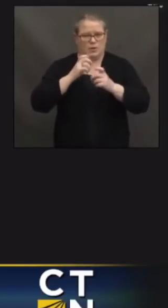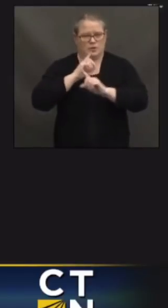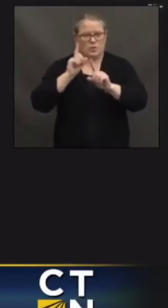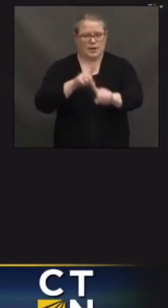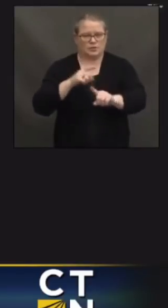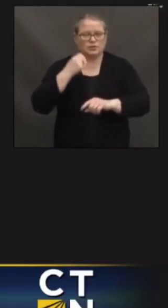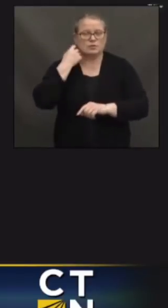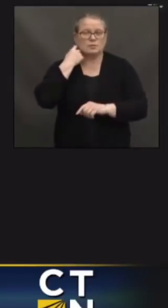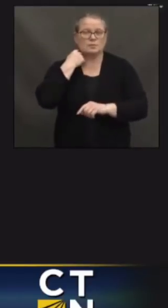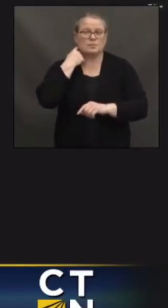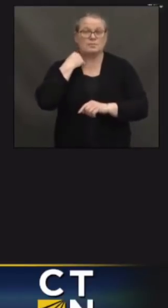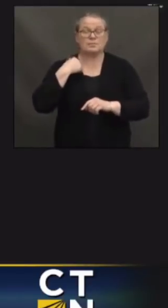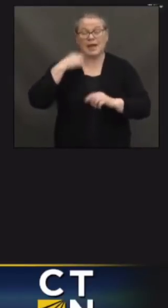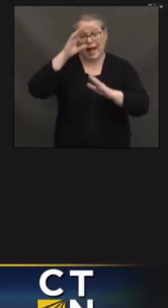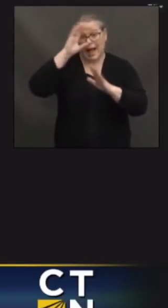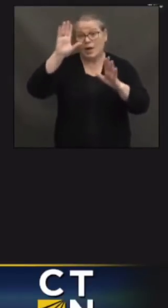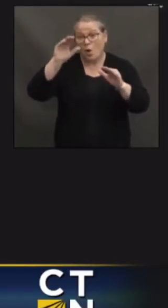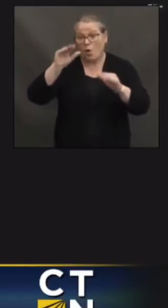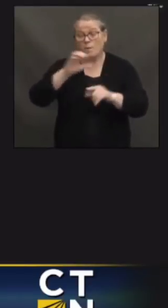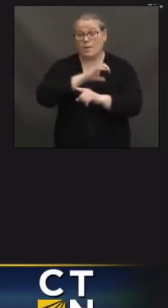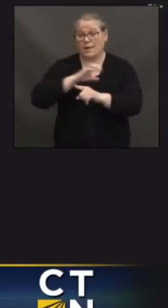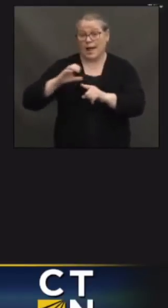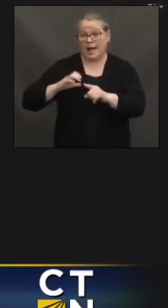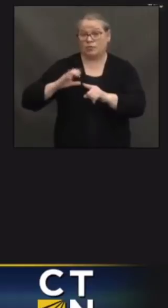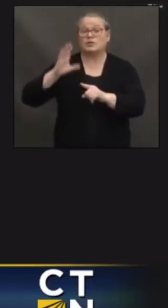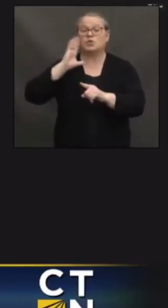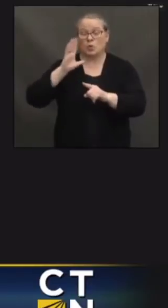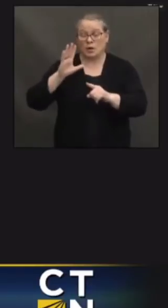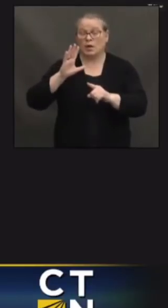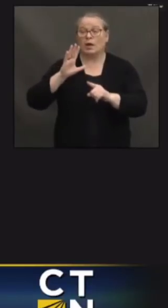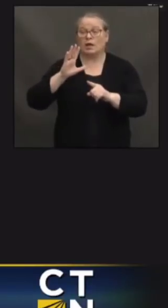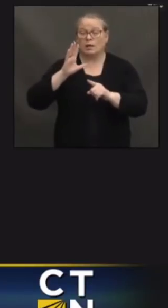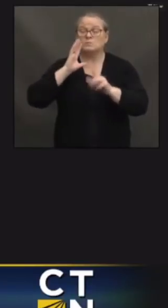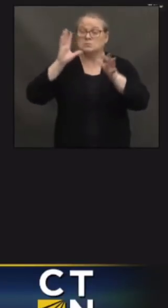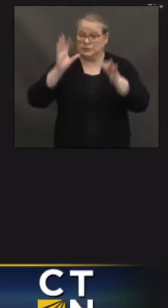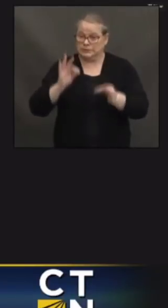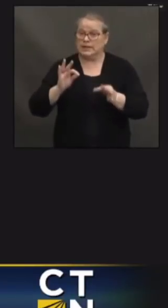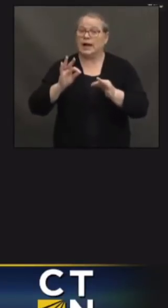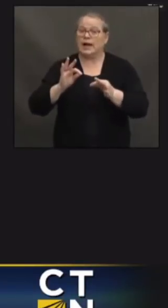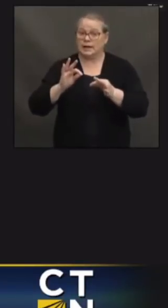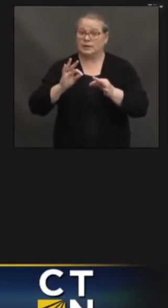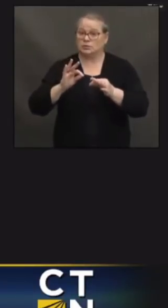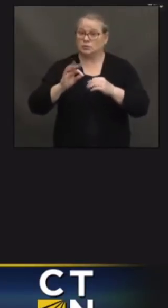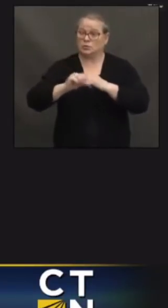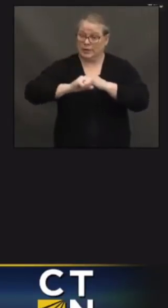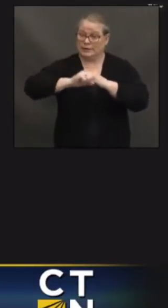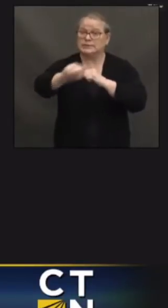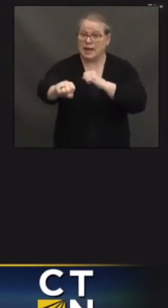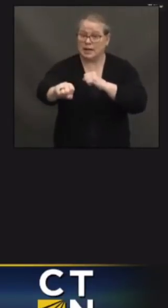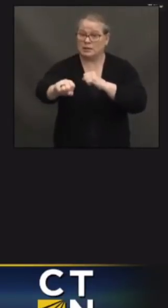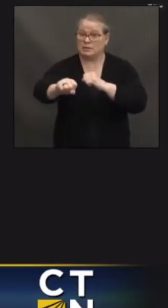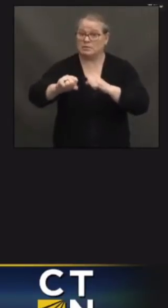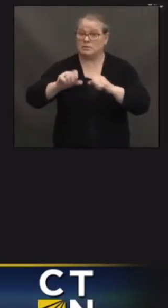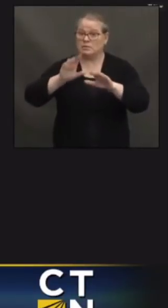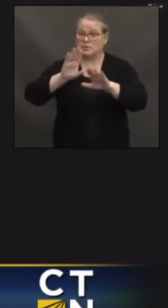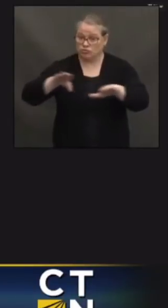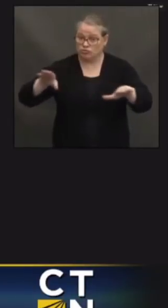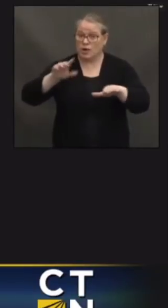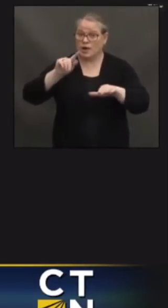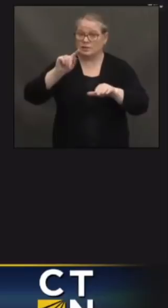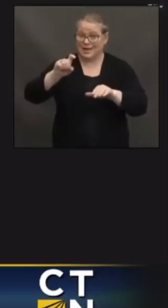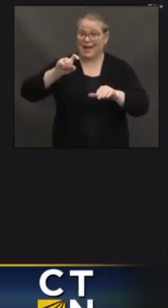increase in the child tax credit and make it permanent. I think we are going to see